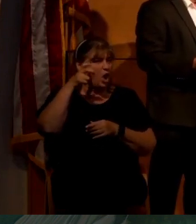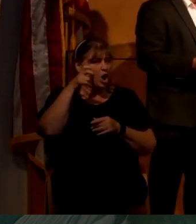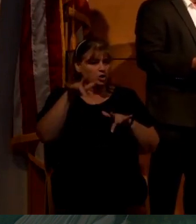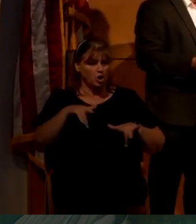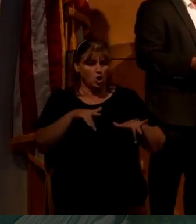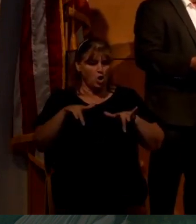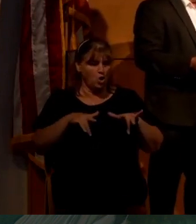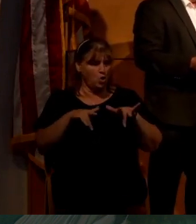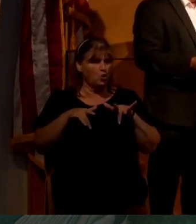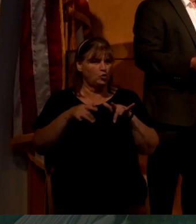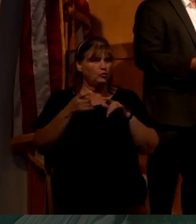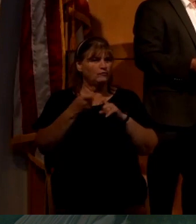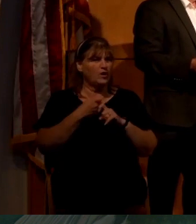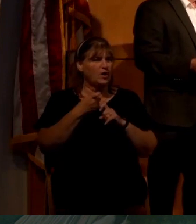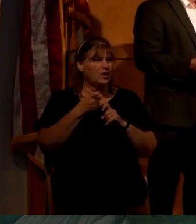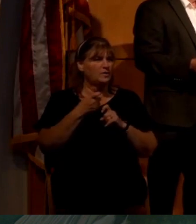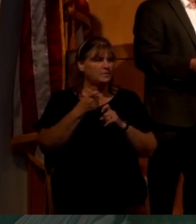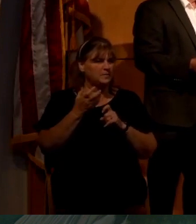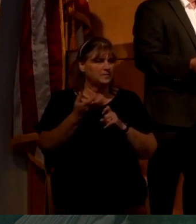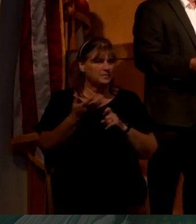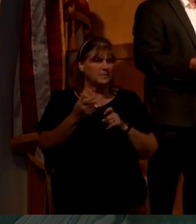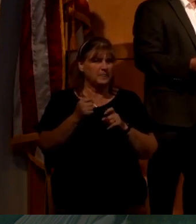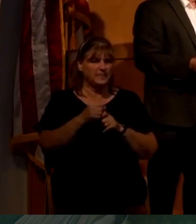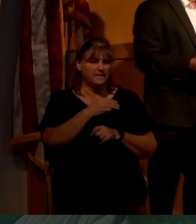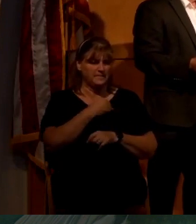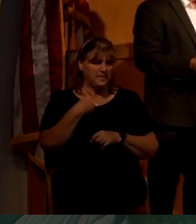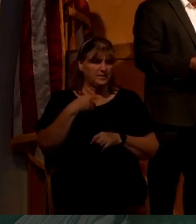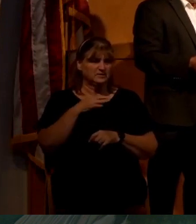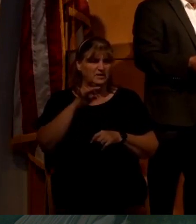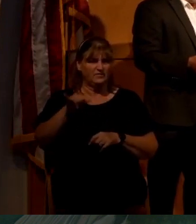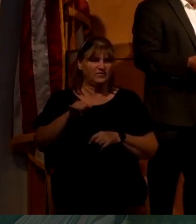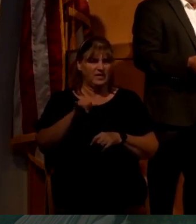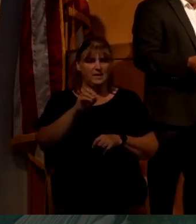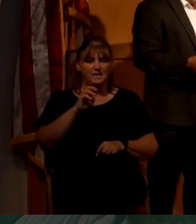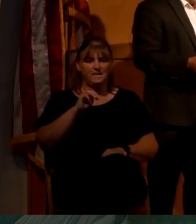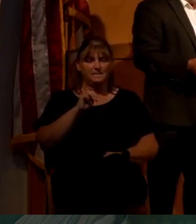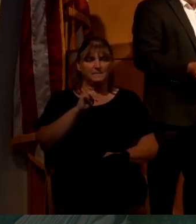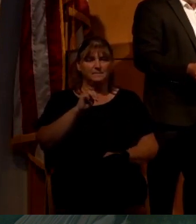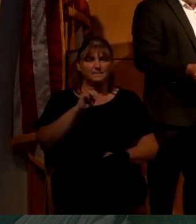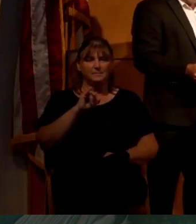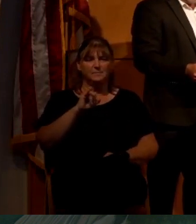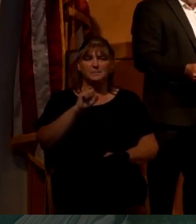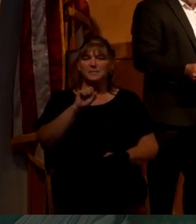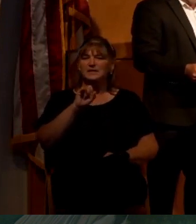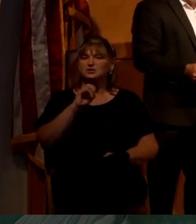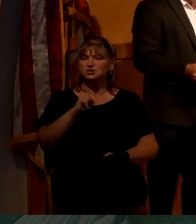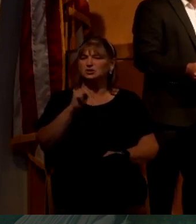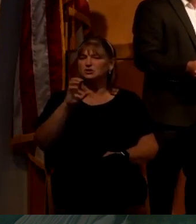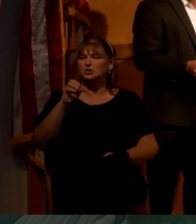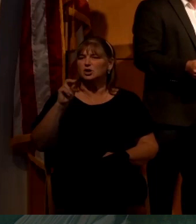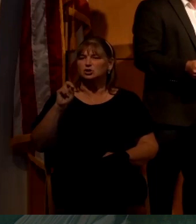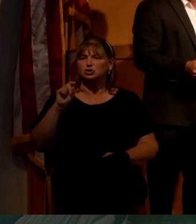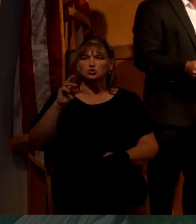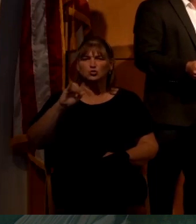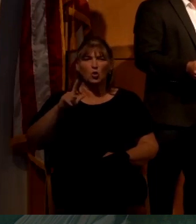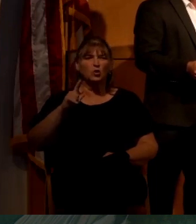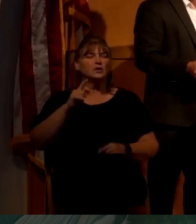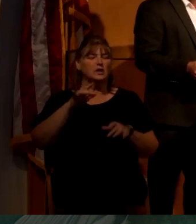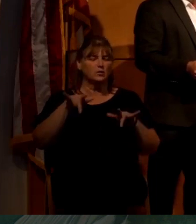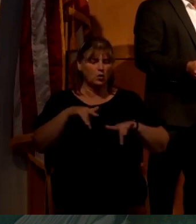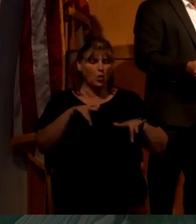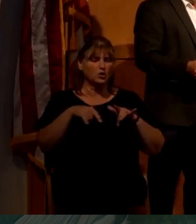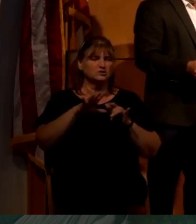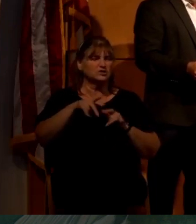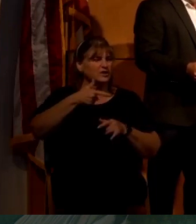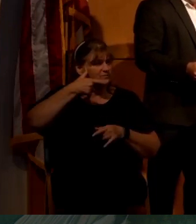uh, um, members of the, the, mission control. And it records their conversations, their phone calls. And one